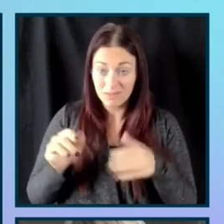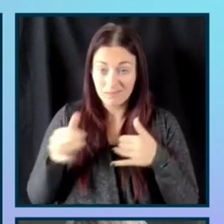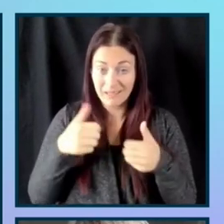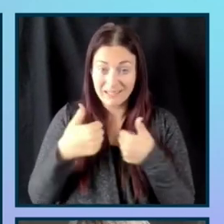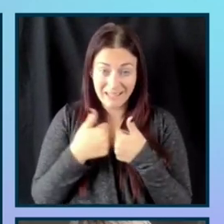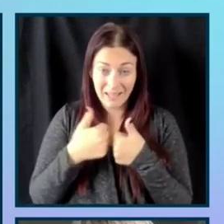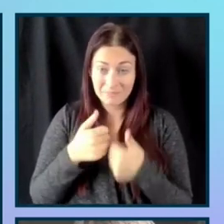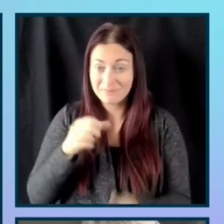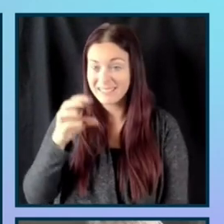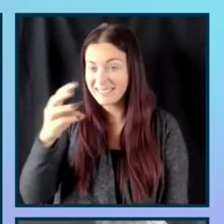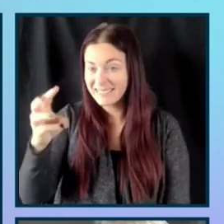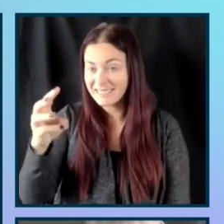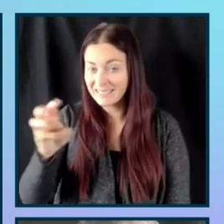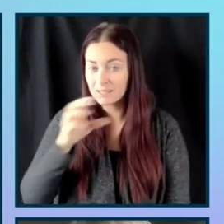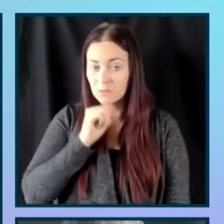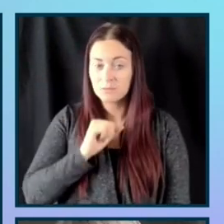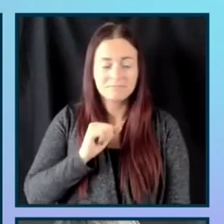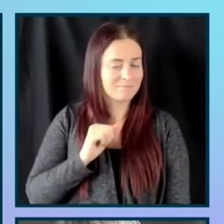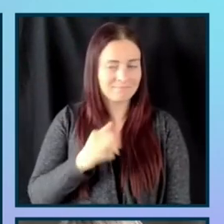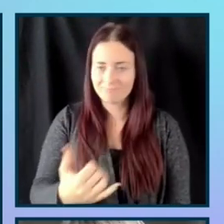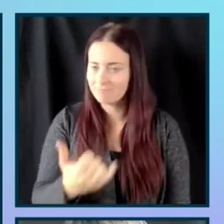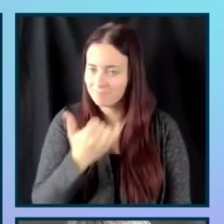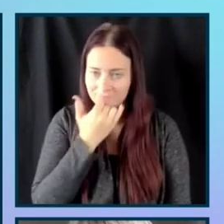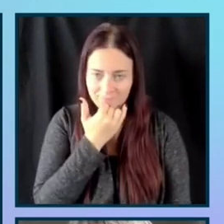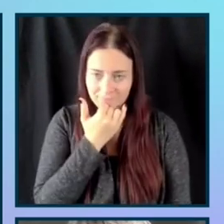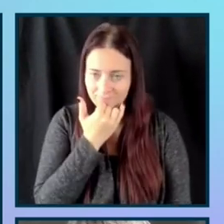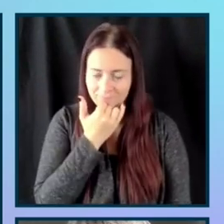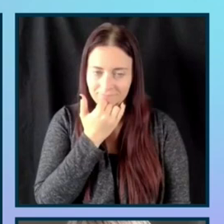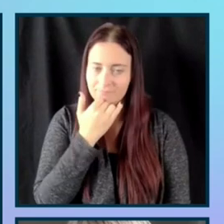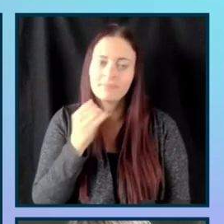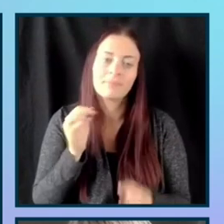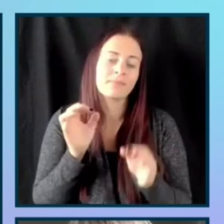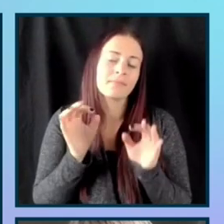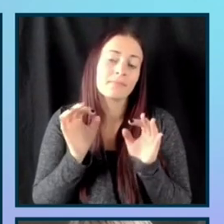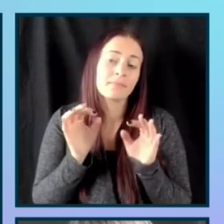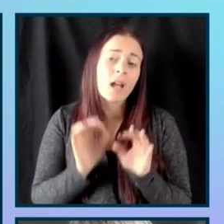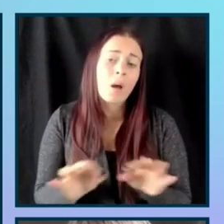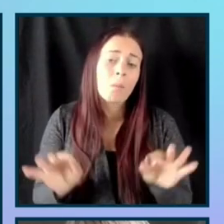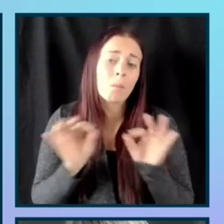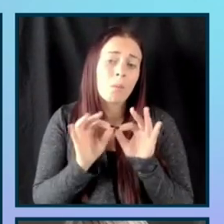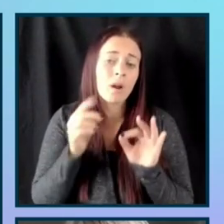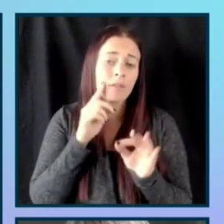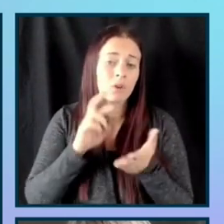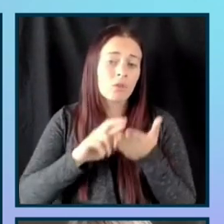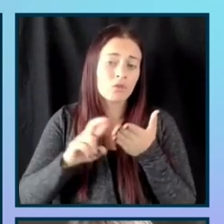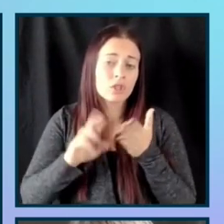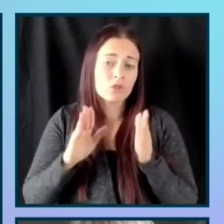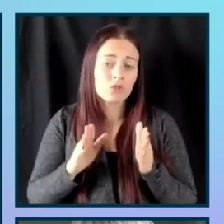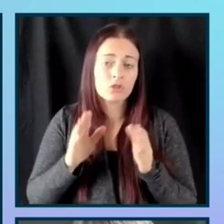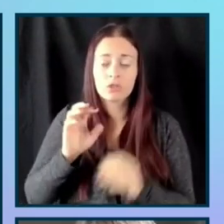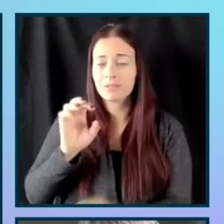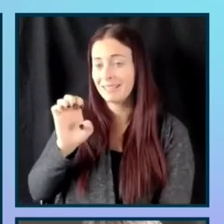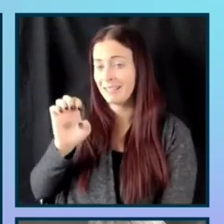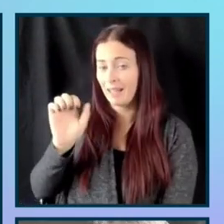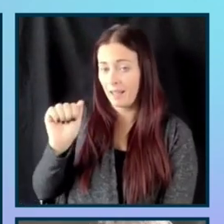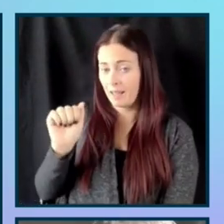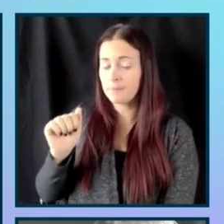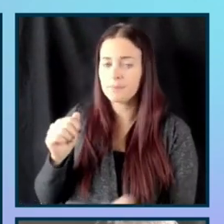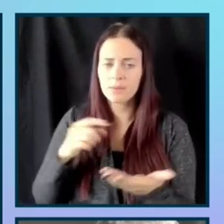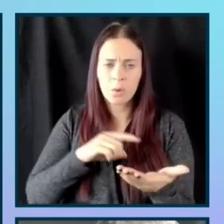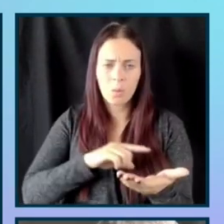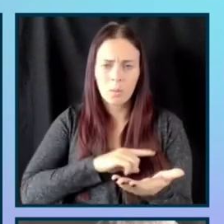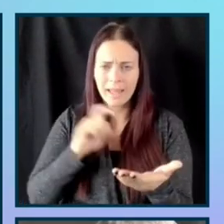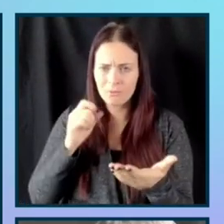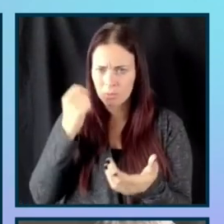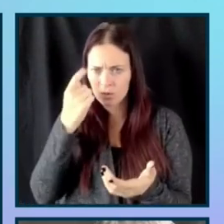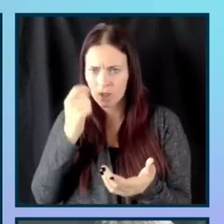all correct. And it's important for us as researchers at EA to be able to understand who's playing our